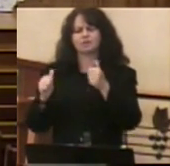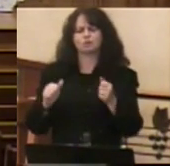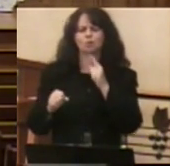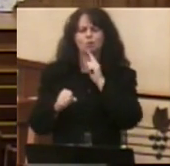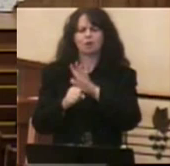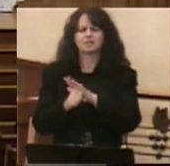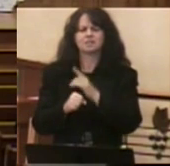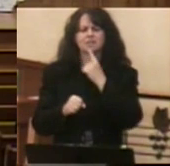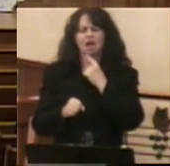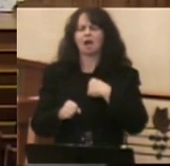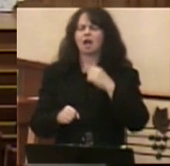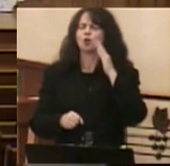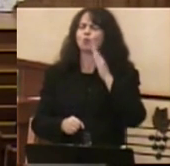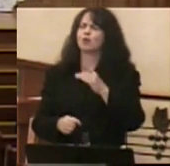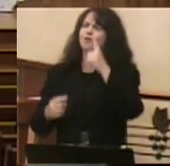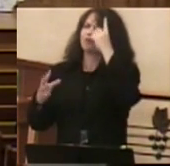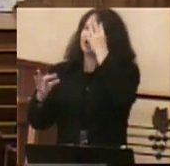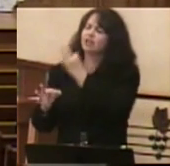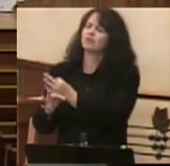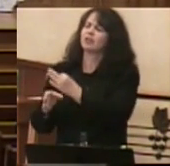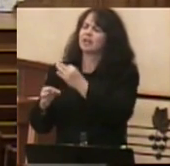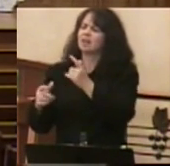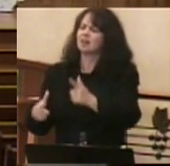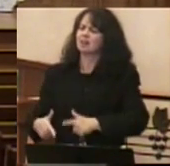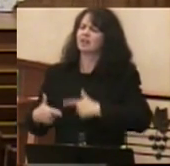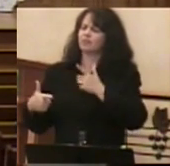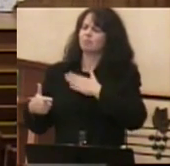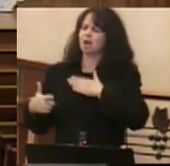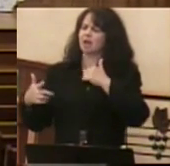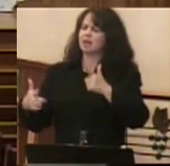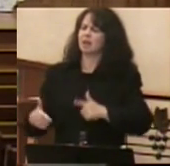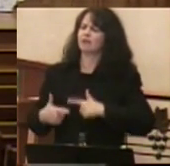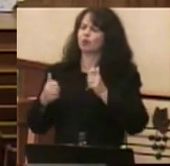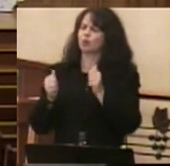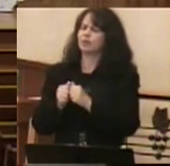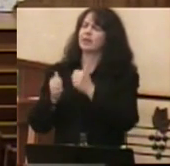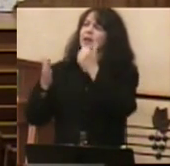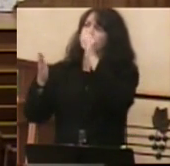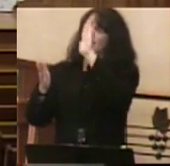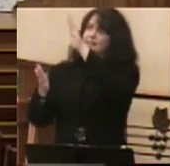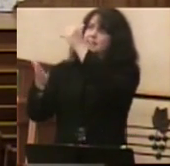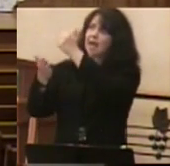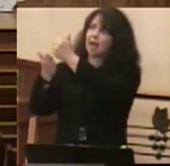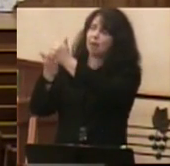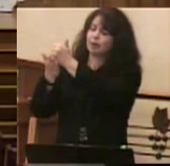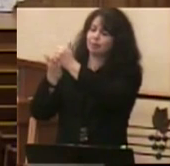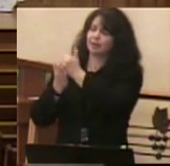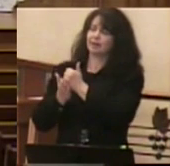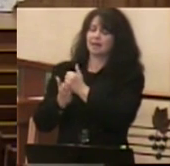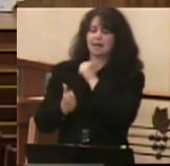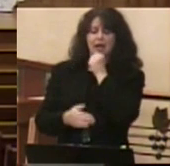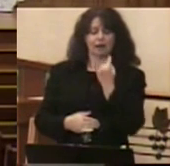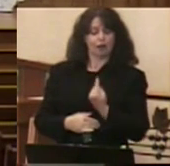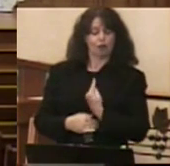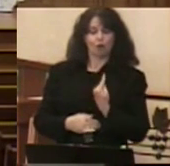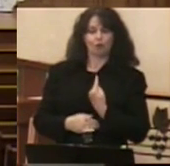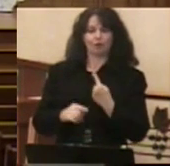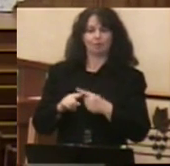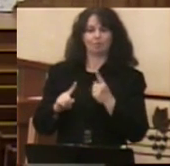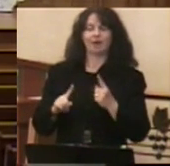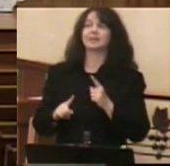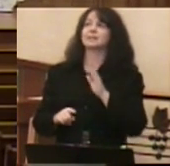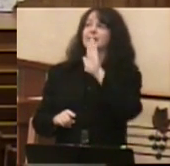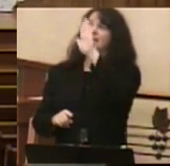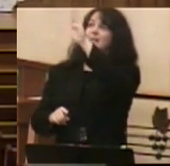faithfully live out this life of faith with the help of God. Not on my own, but with the